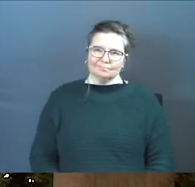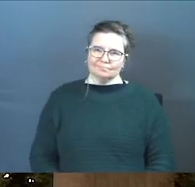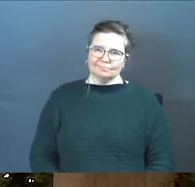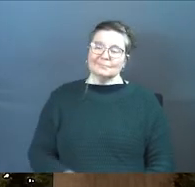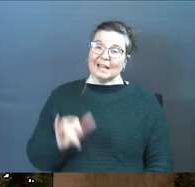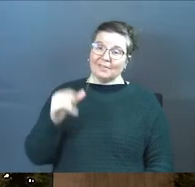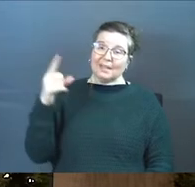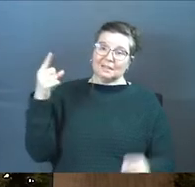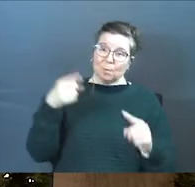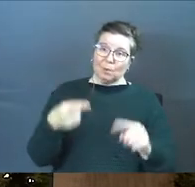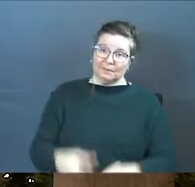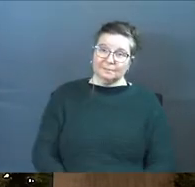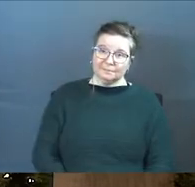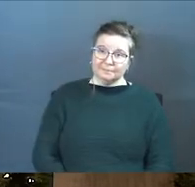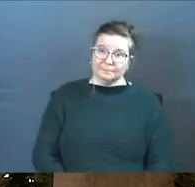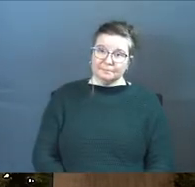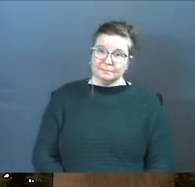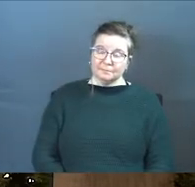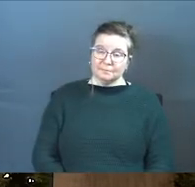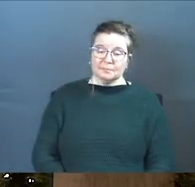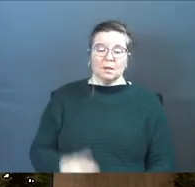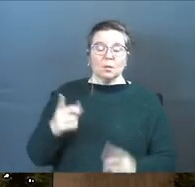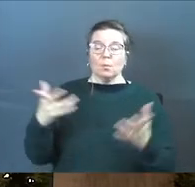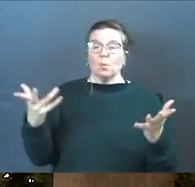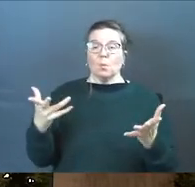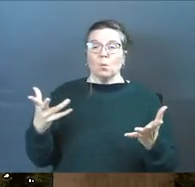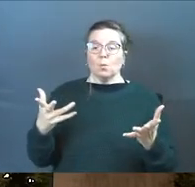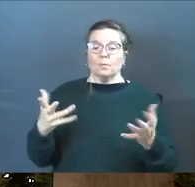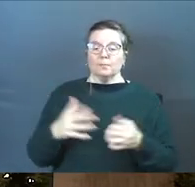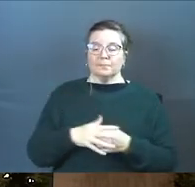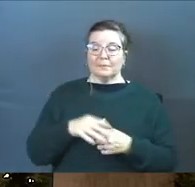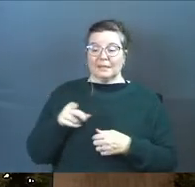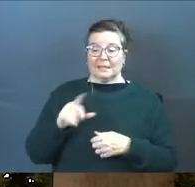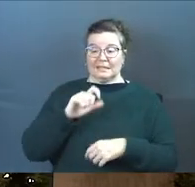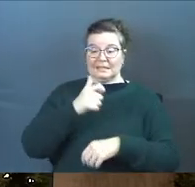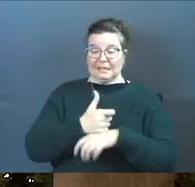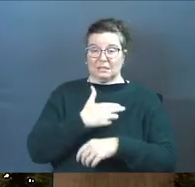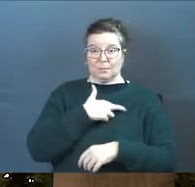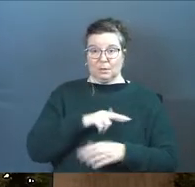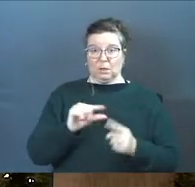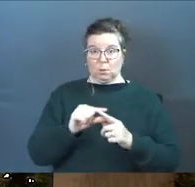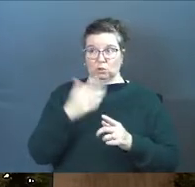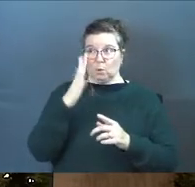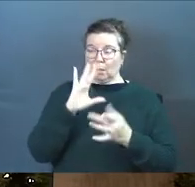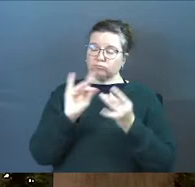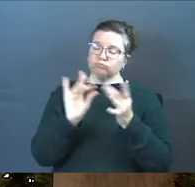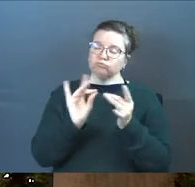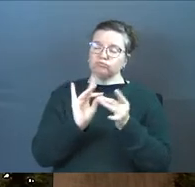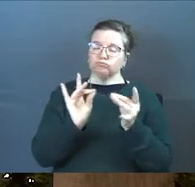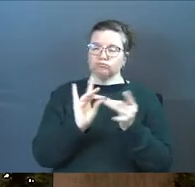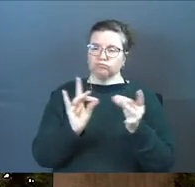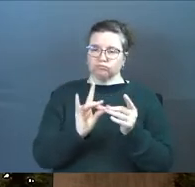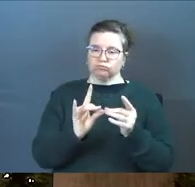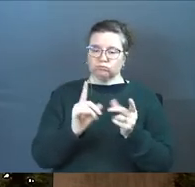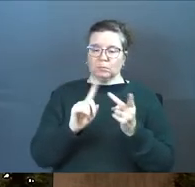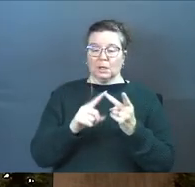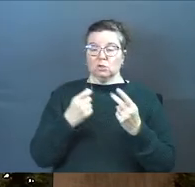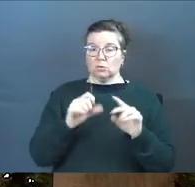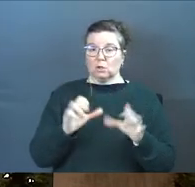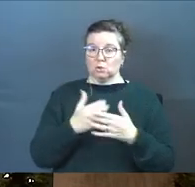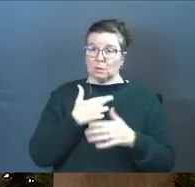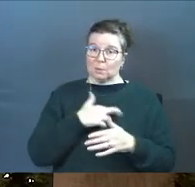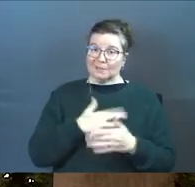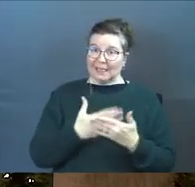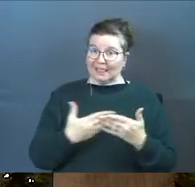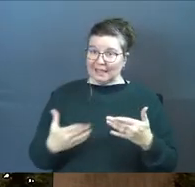And that's the point. The point is, he said some religious words to God. He tried to do